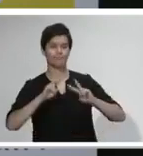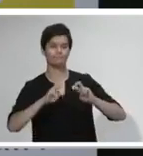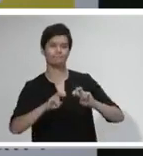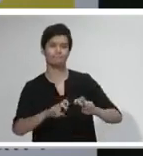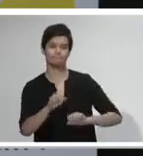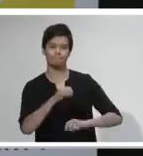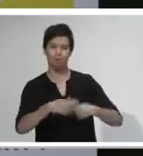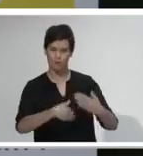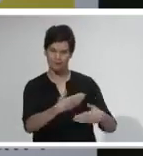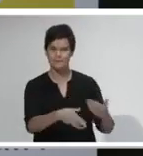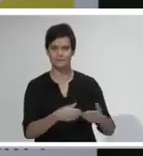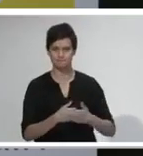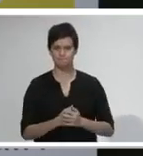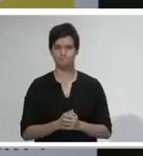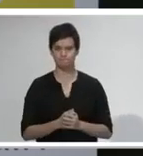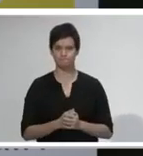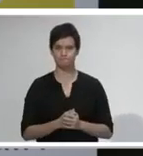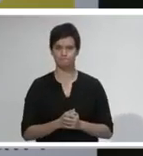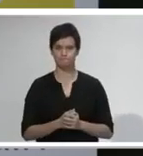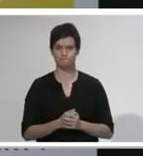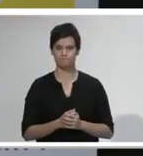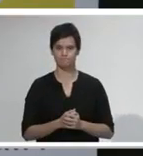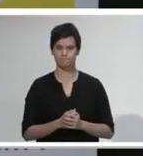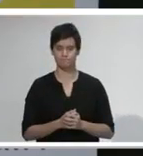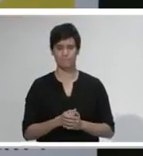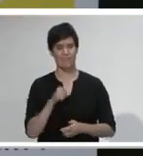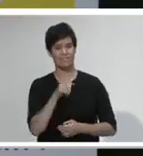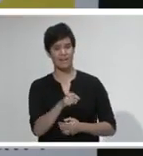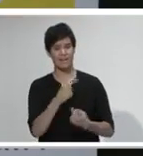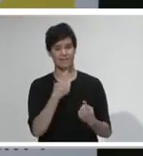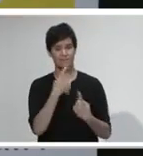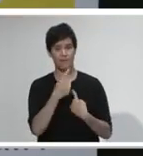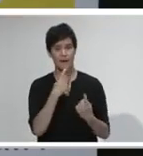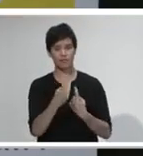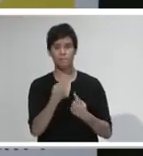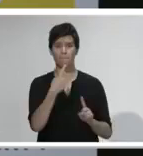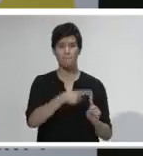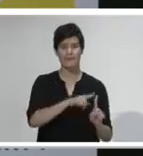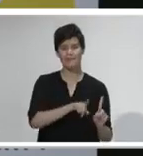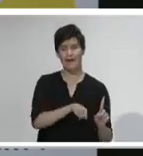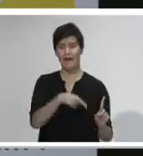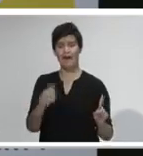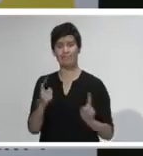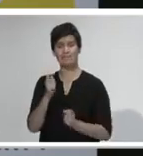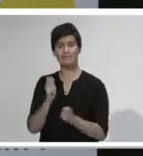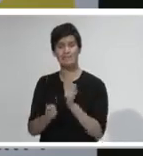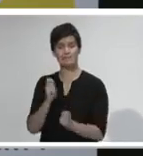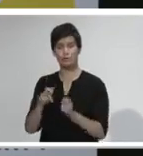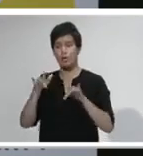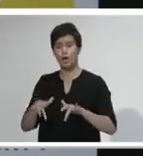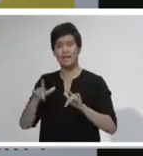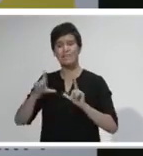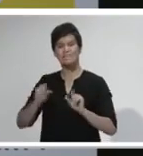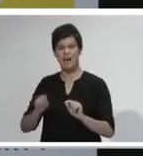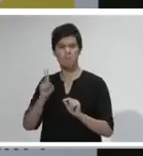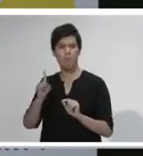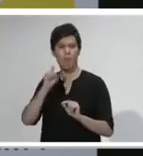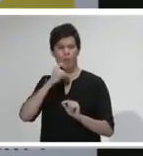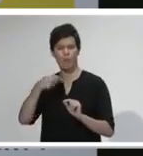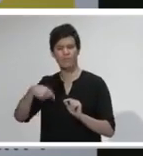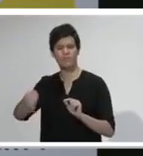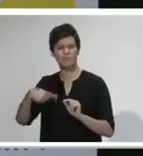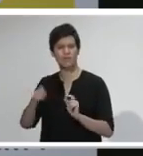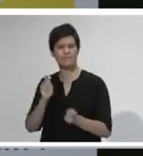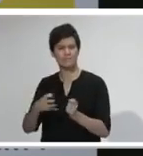Though, again, those results and other testing that we will be doing during this coming week, particularly around any cases